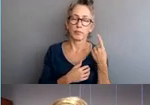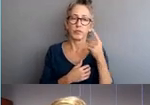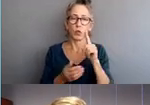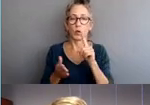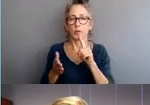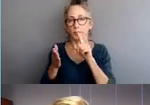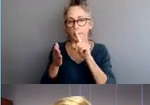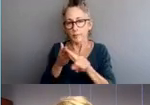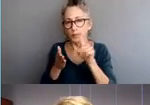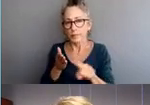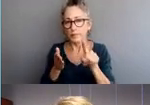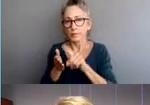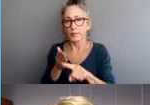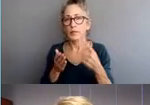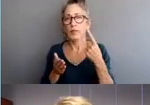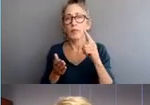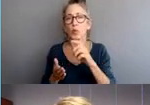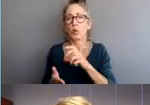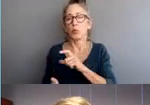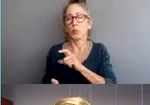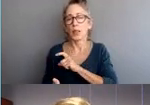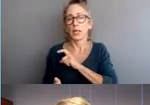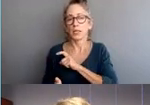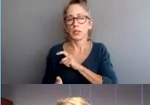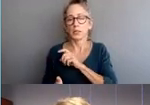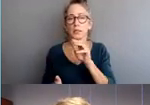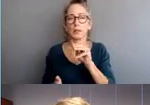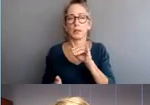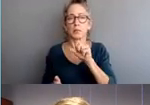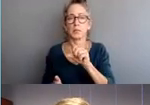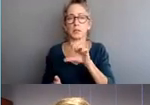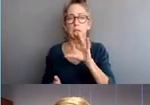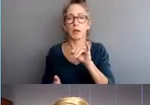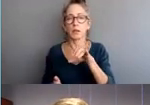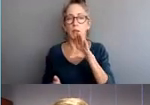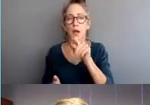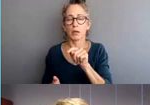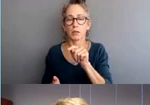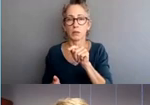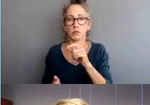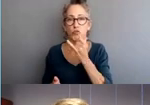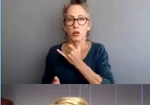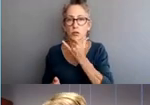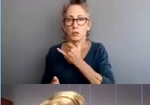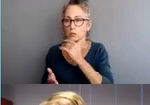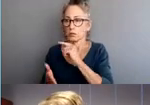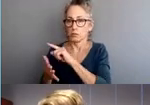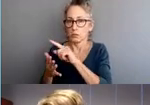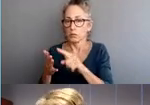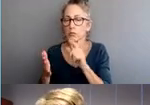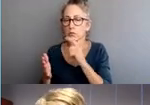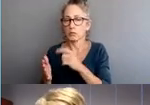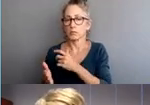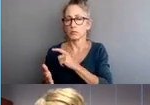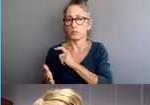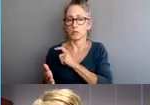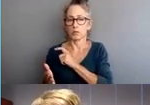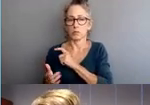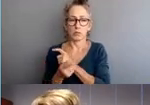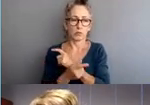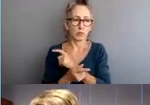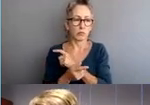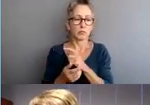into police misconduct. We generally investigate every complaint that's not retained by COPA